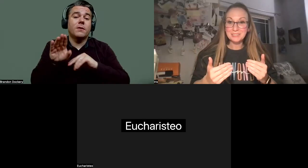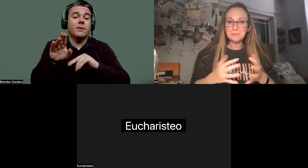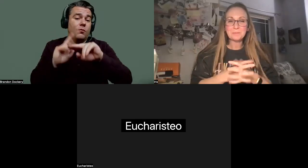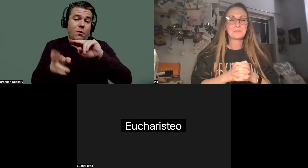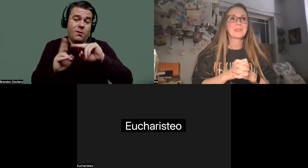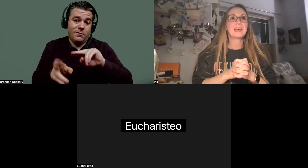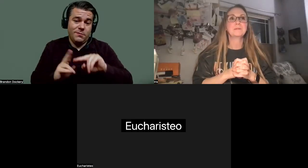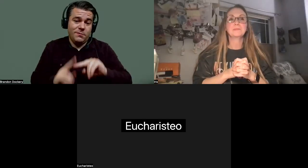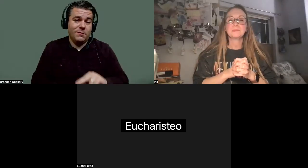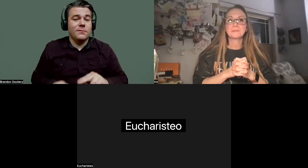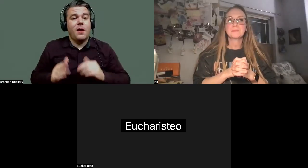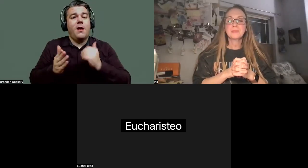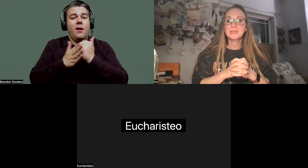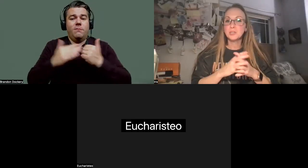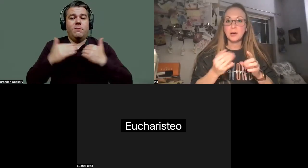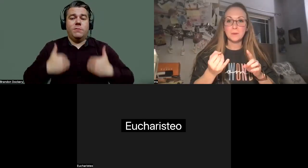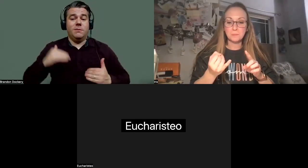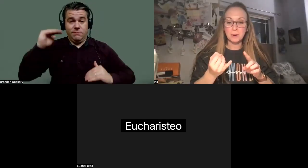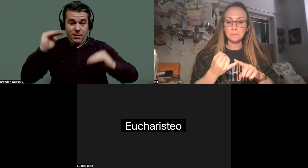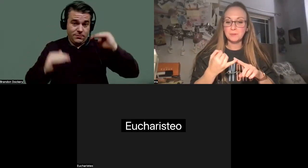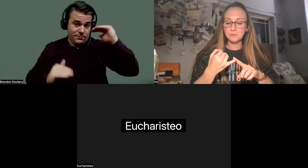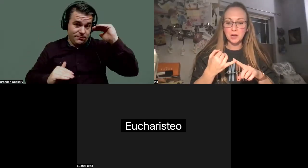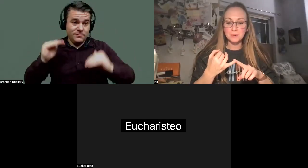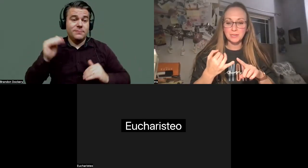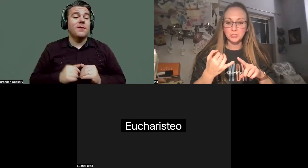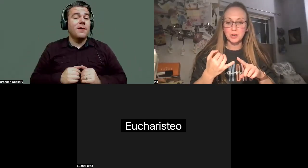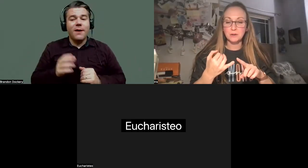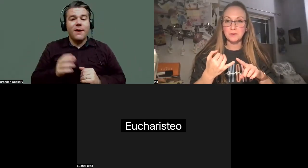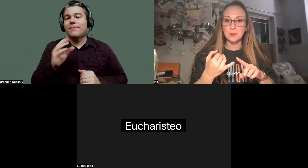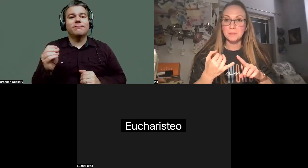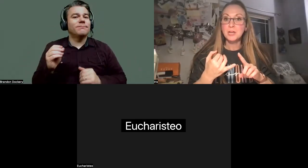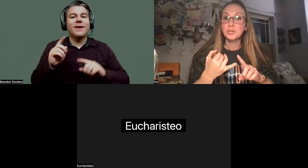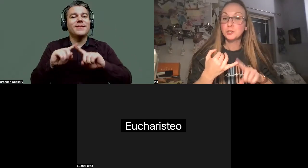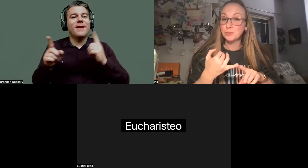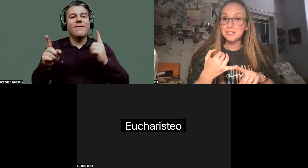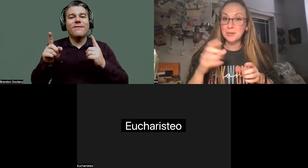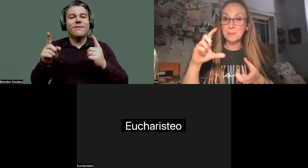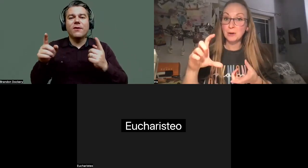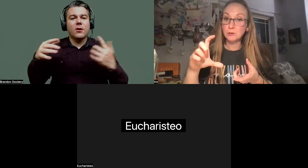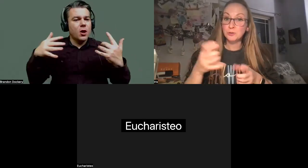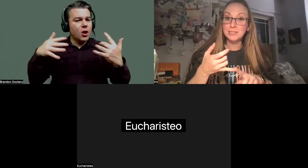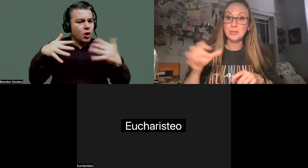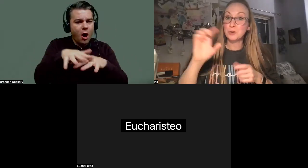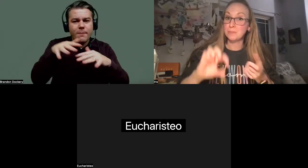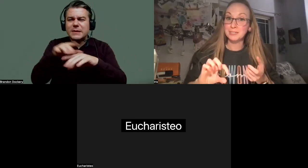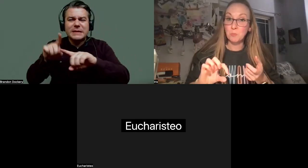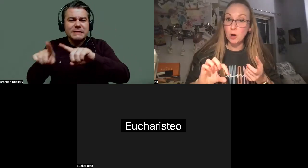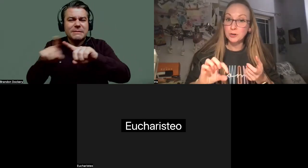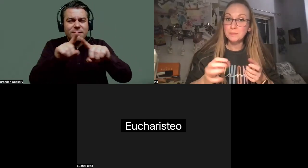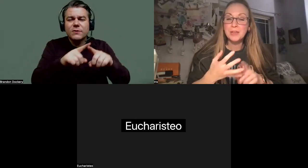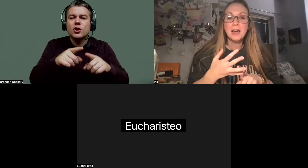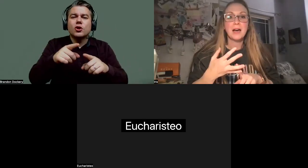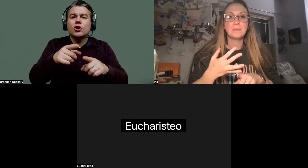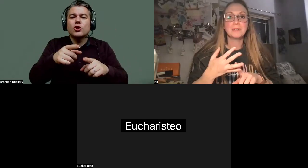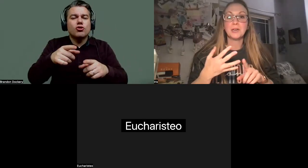balance. And it's a different combination of, um, drinks, powder drinks that you can mix in